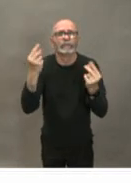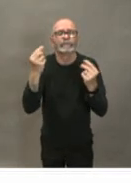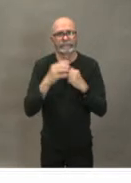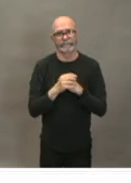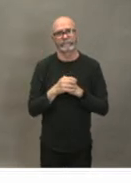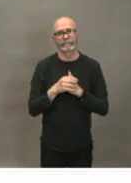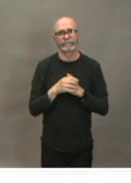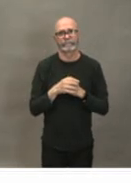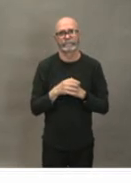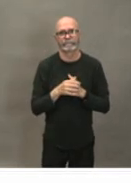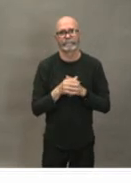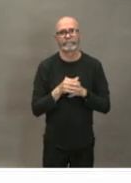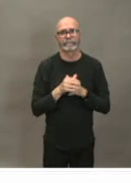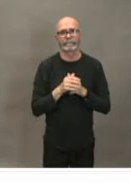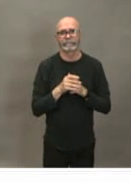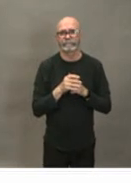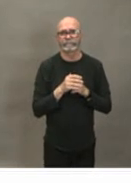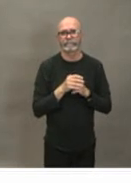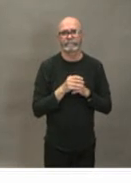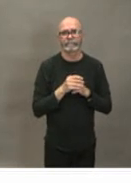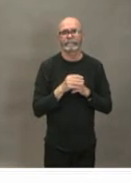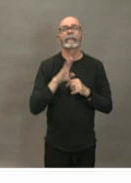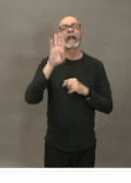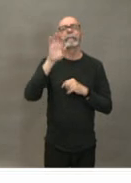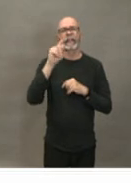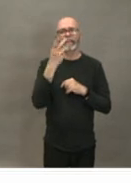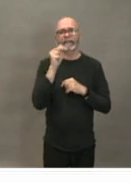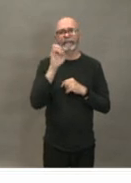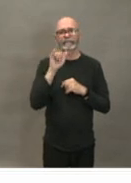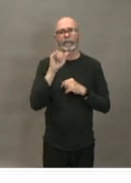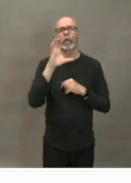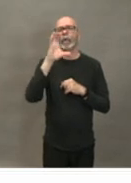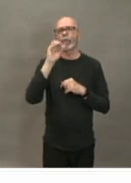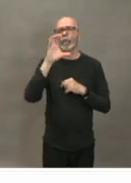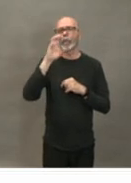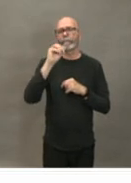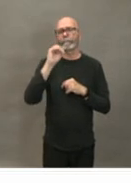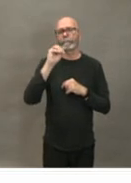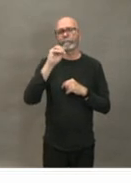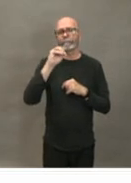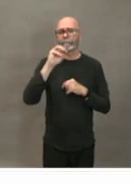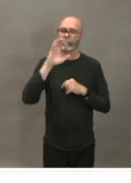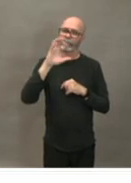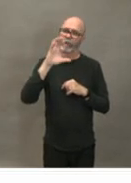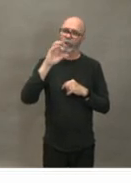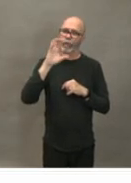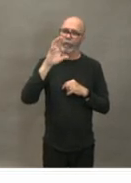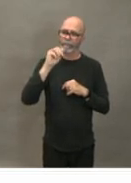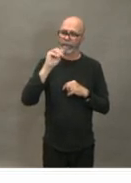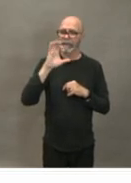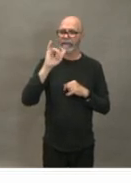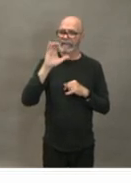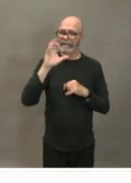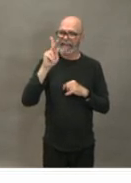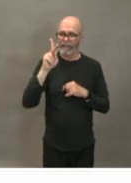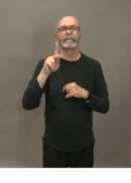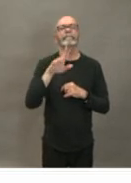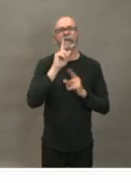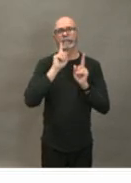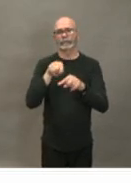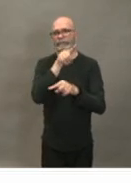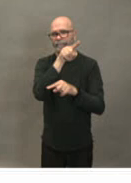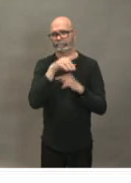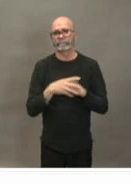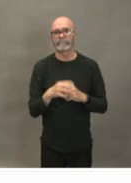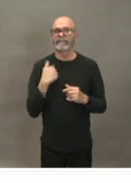perspective so we recognize that an event such as covid19 will be an important piece of our planning